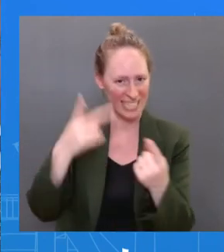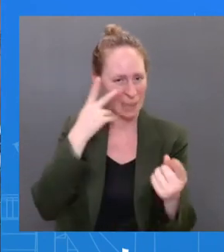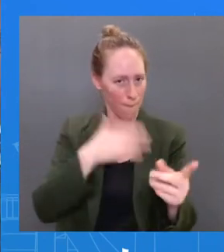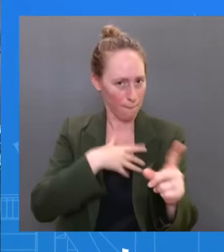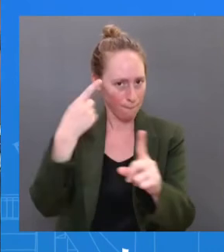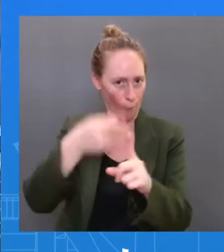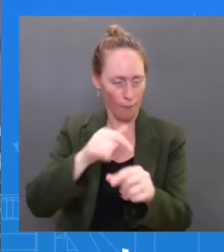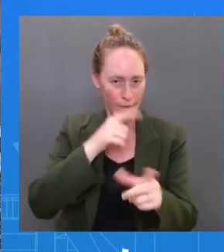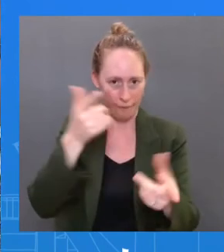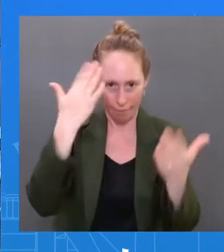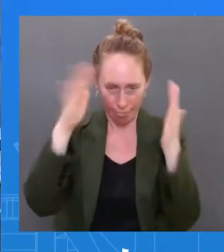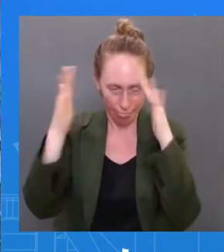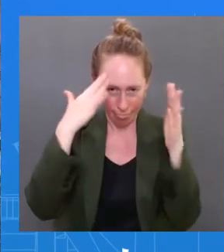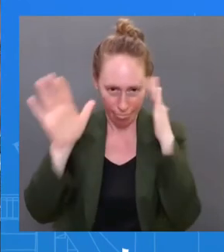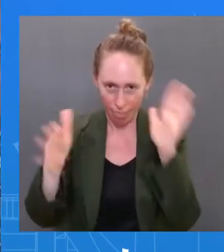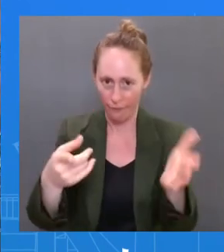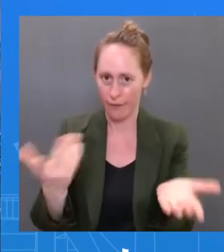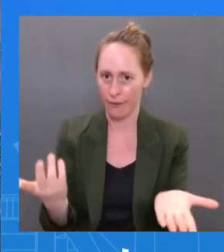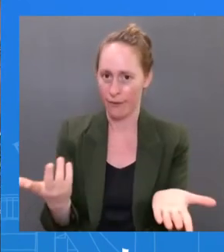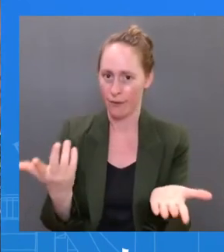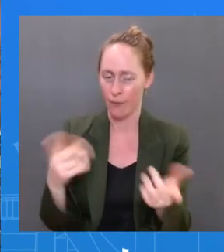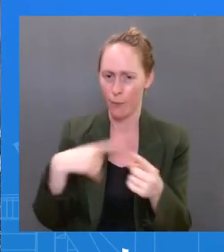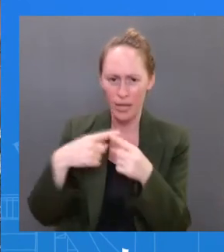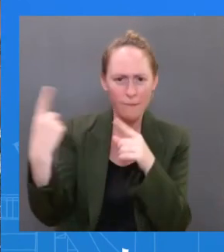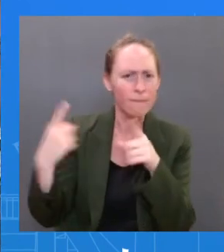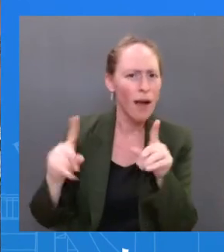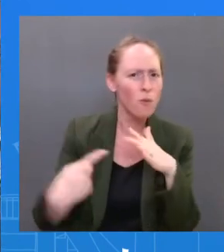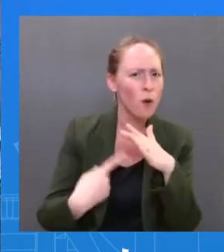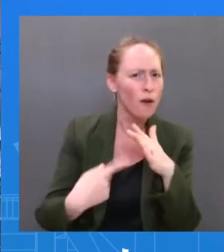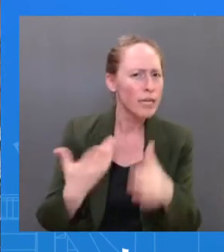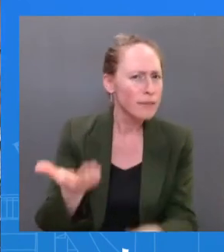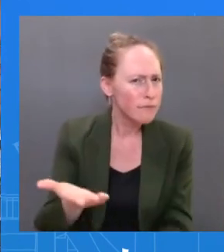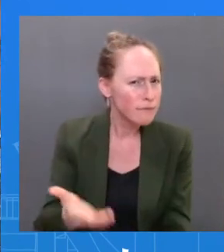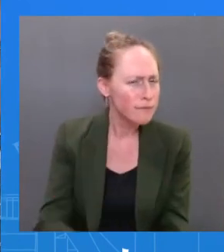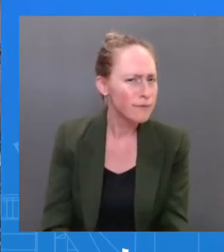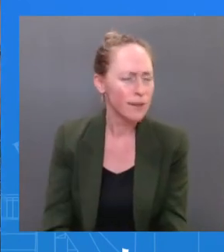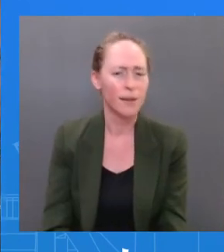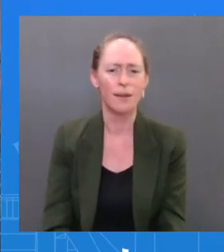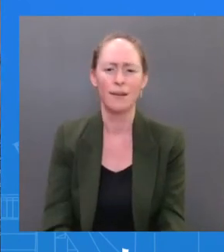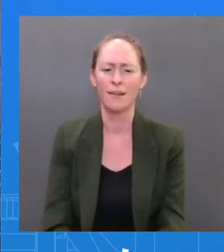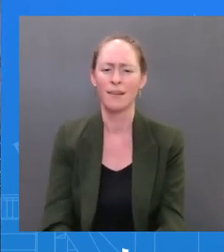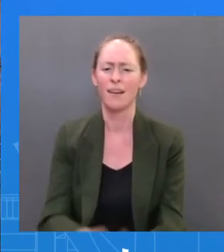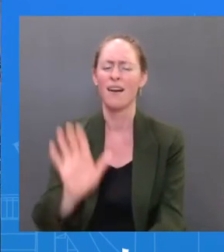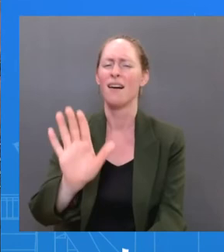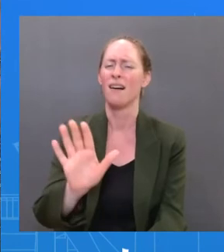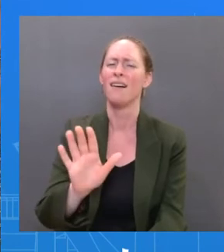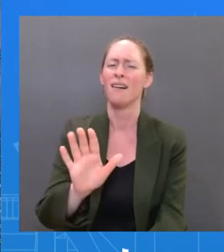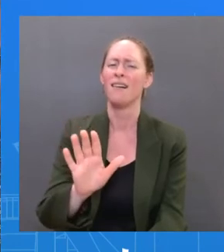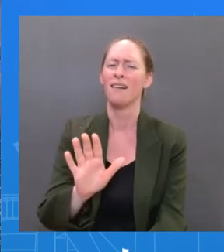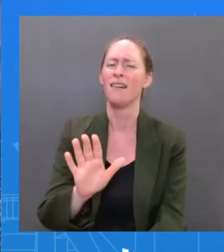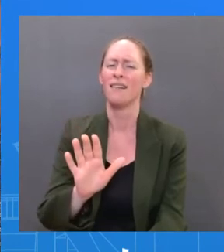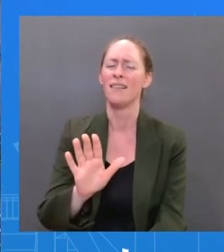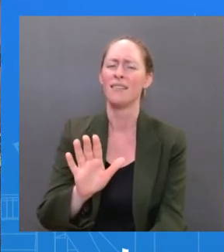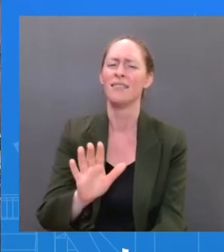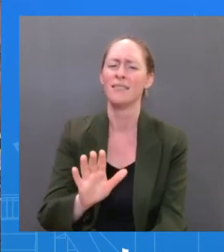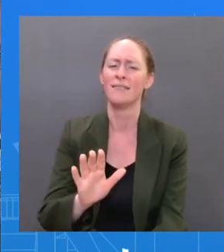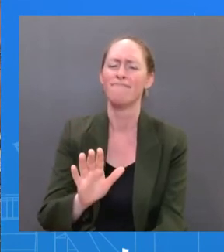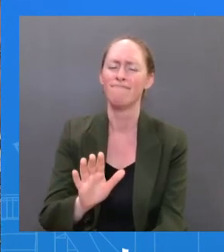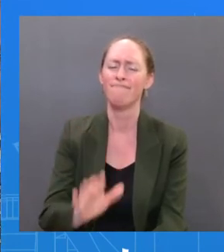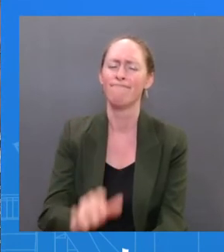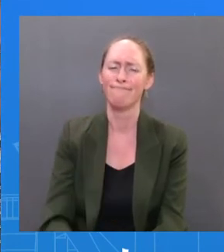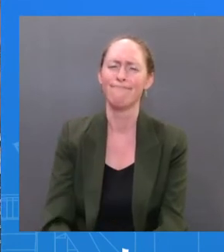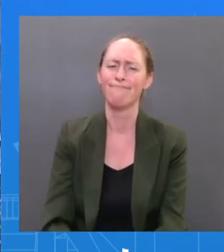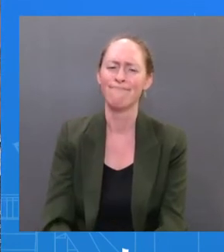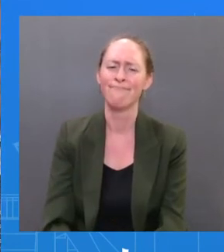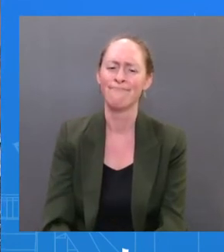test. You isolate when No, I actually don't. No, I actually — that's what the CDC guidance clearly says. Dr. Look, I